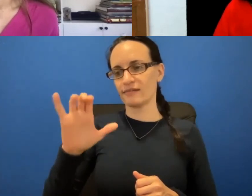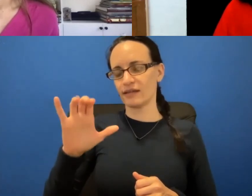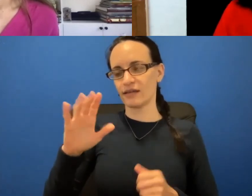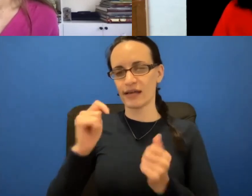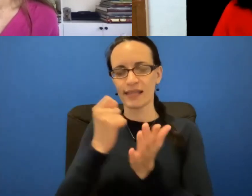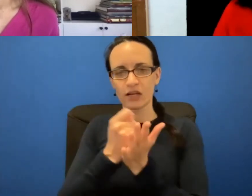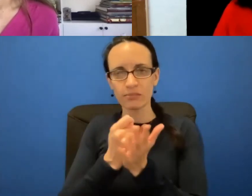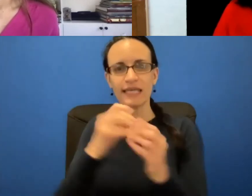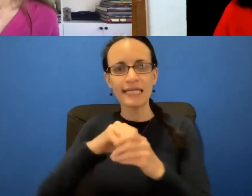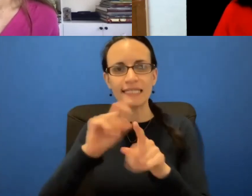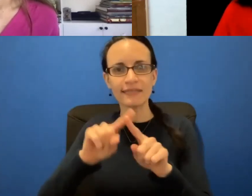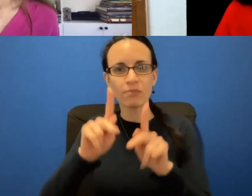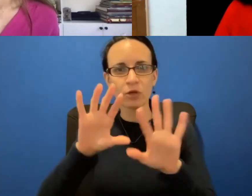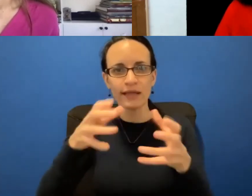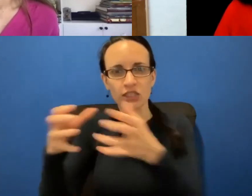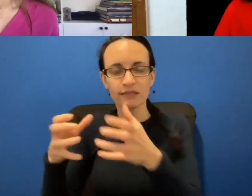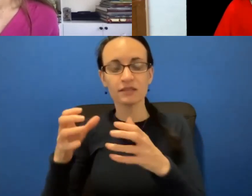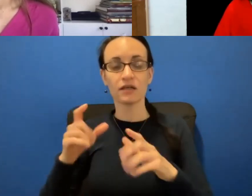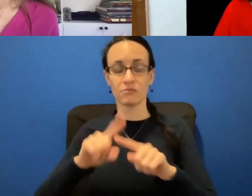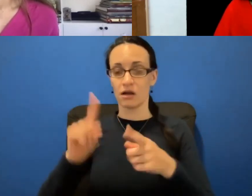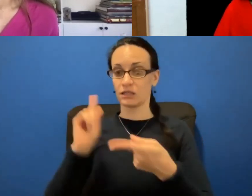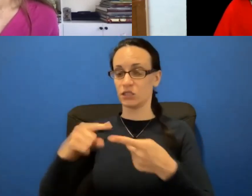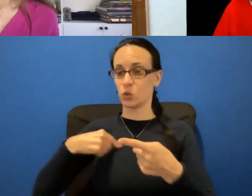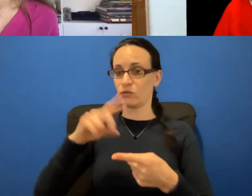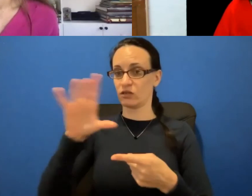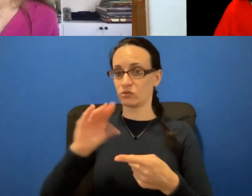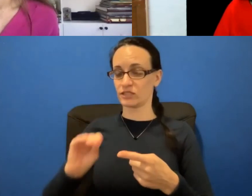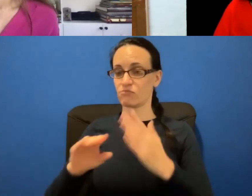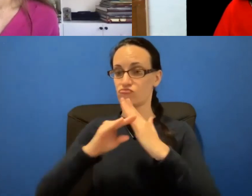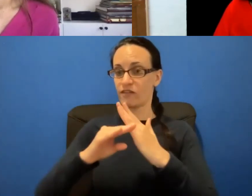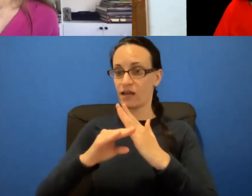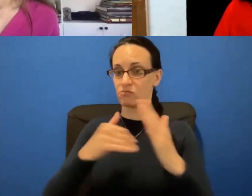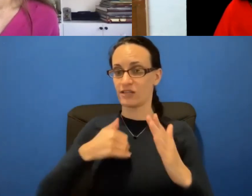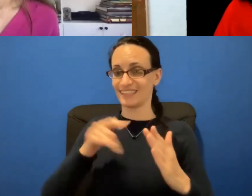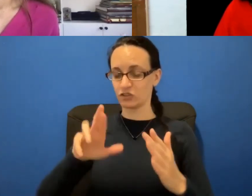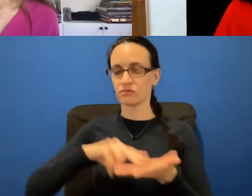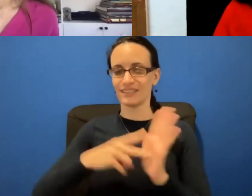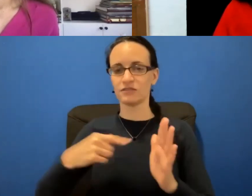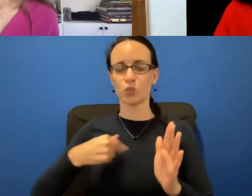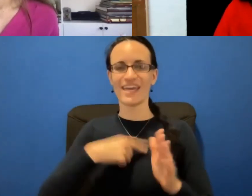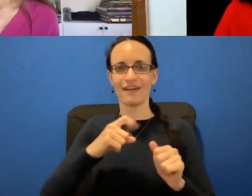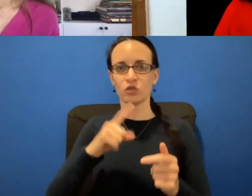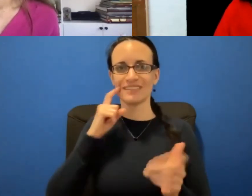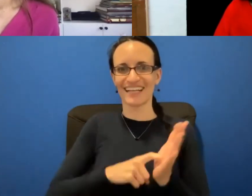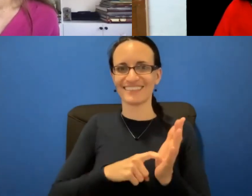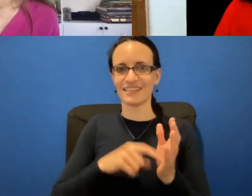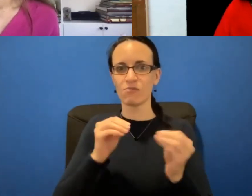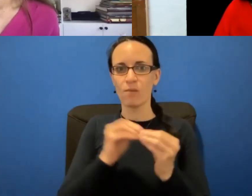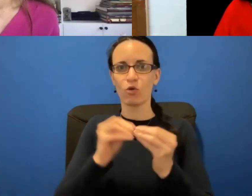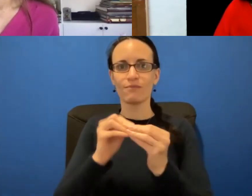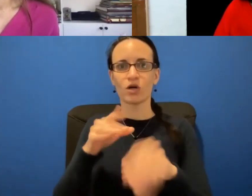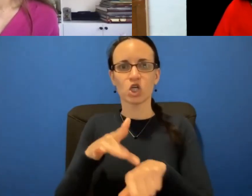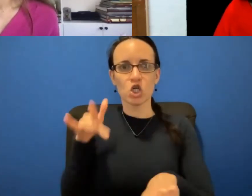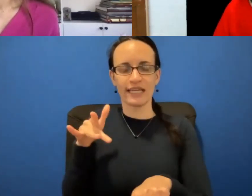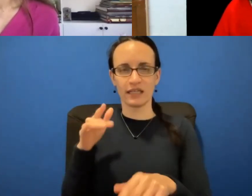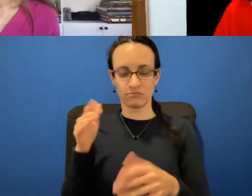But until we can prevent breast cancer, really what we have to do is find early curable breast cancer. And that's what the Brown Foundation is all